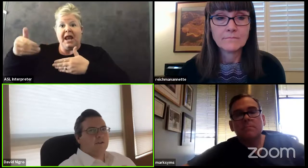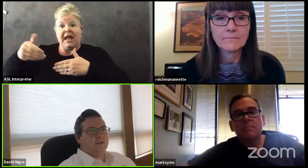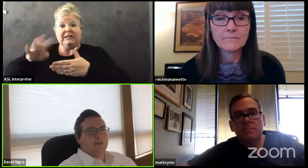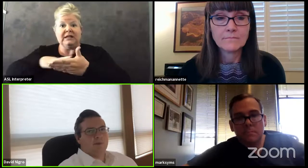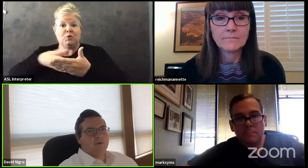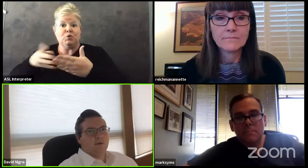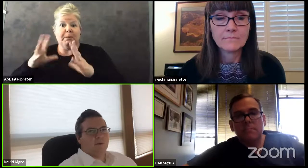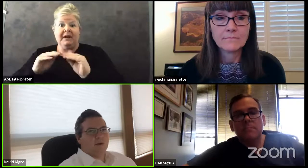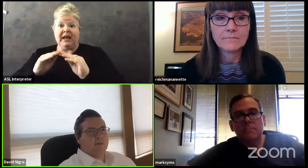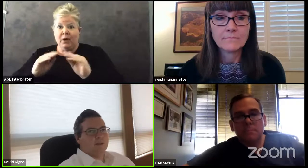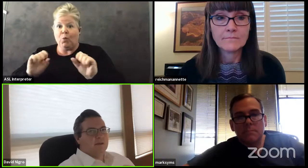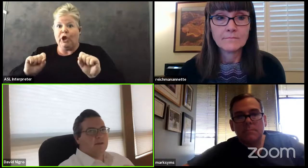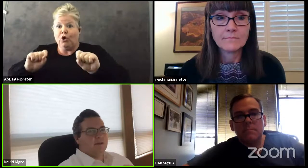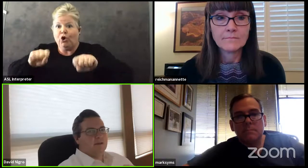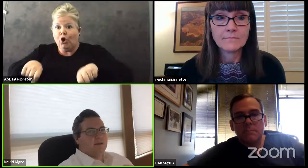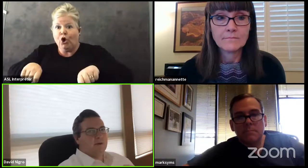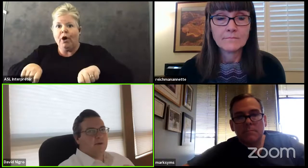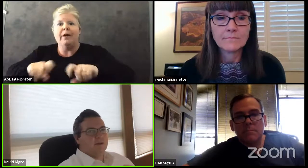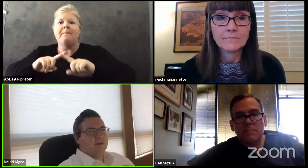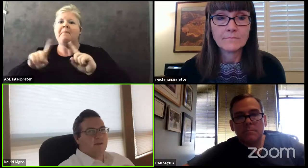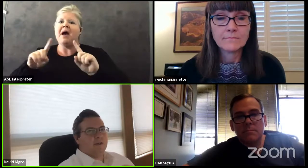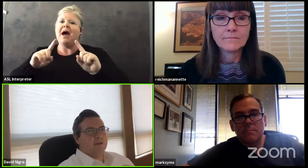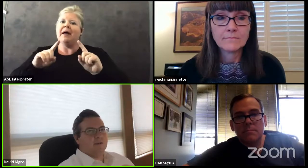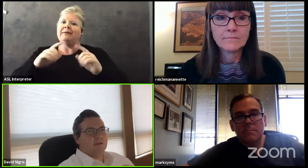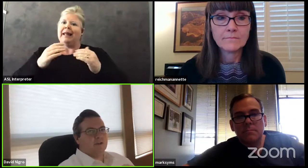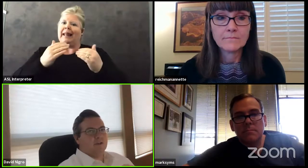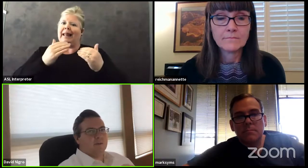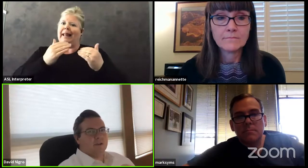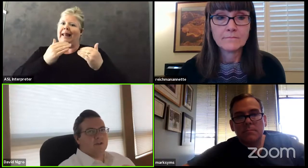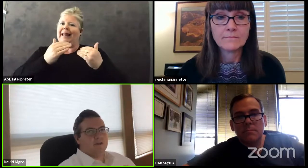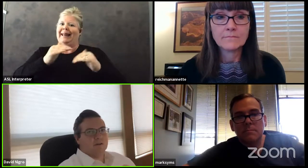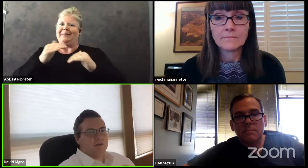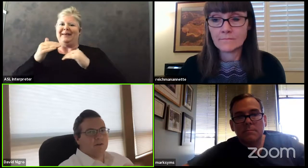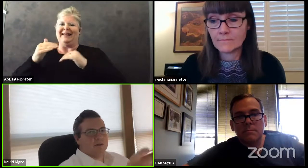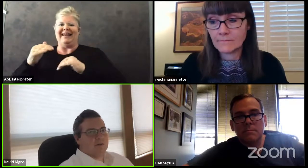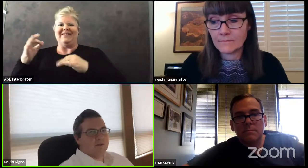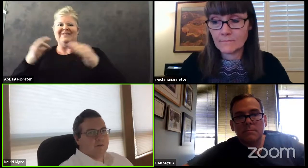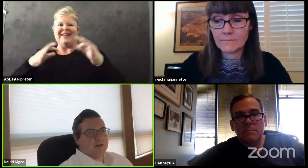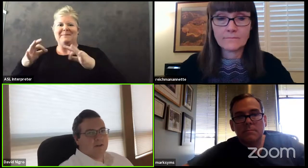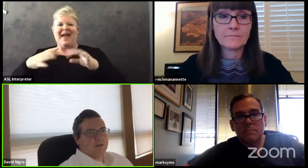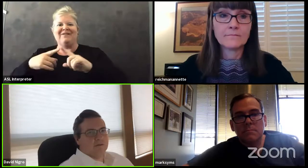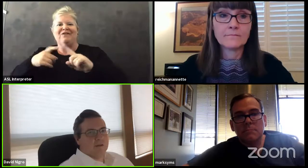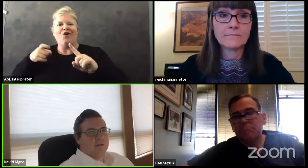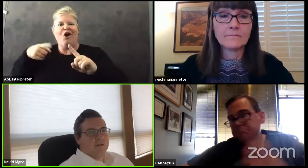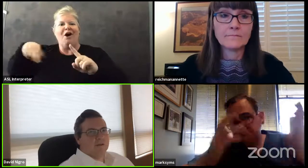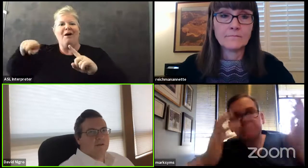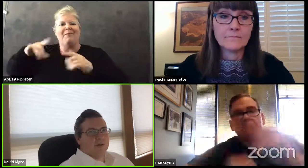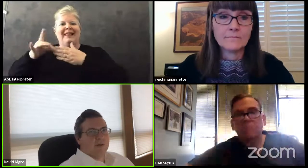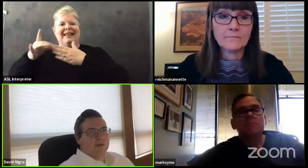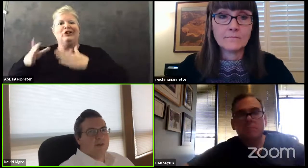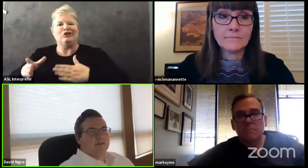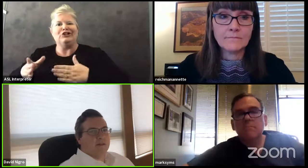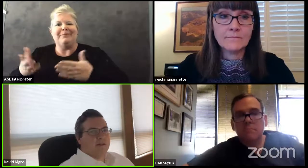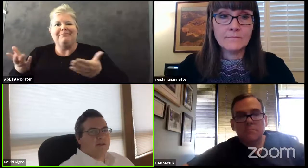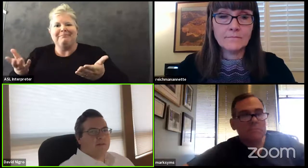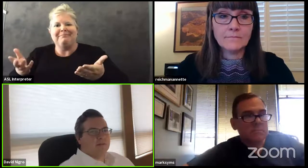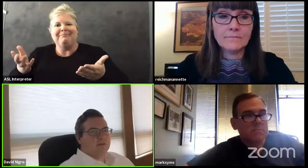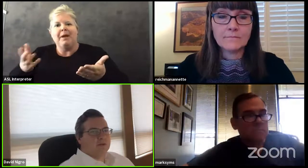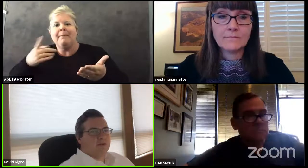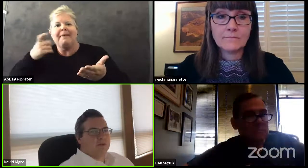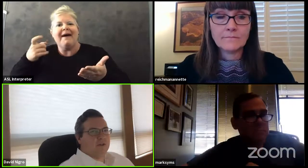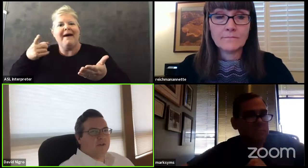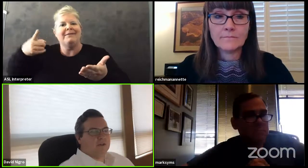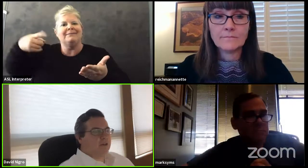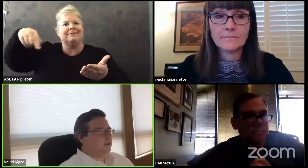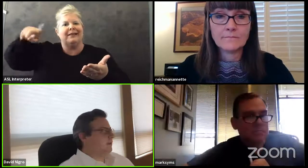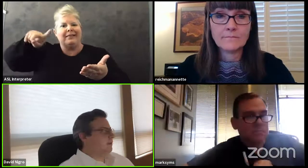likely do that but you know we're going to be limited in our input that we get from the leadership because their resources that you've mentioned are rightly being uh you know